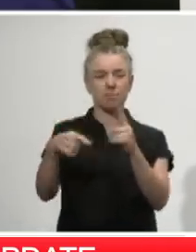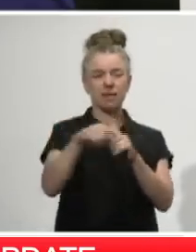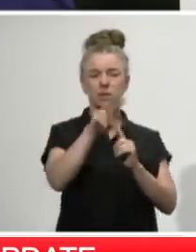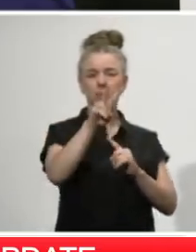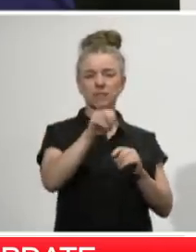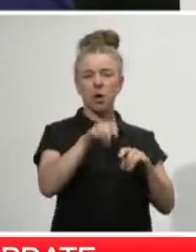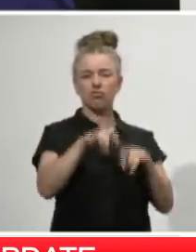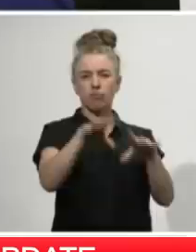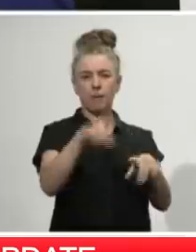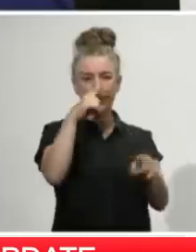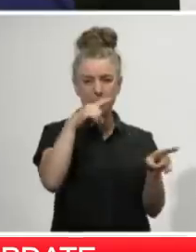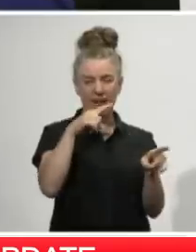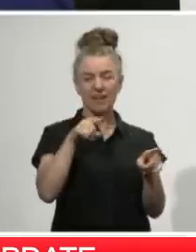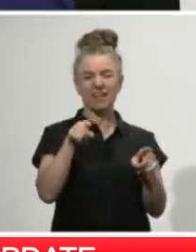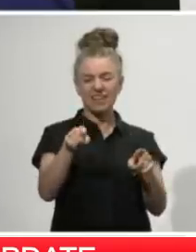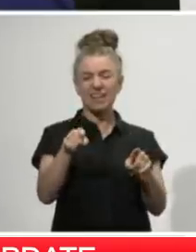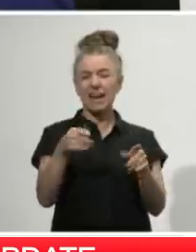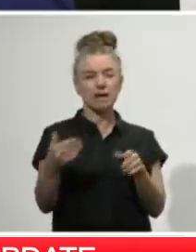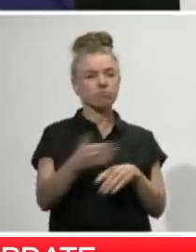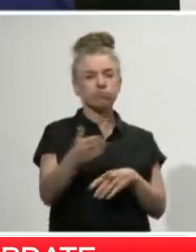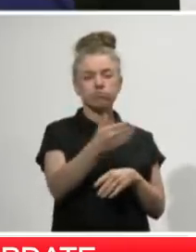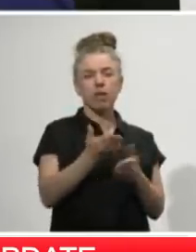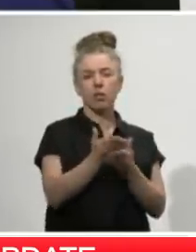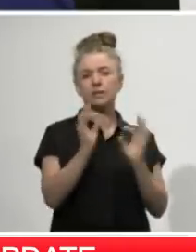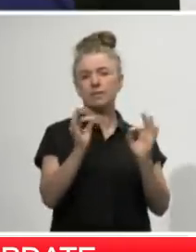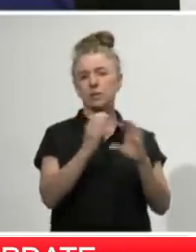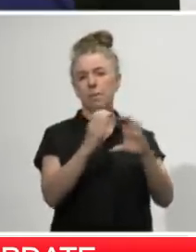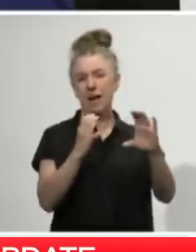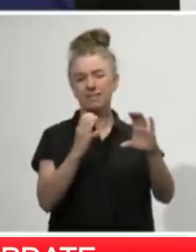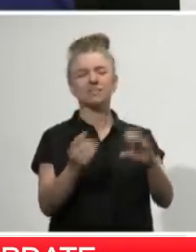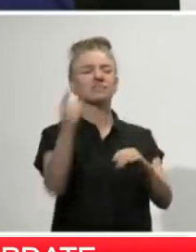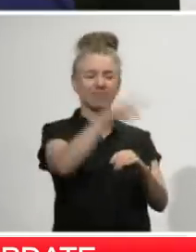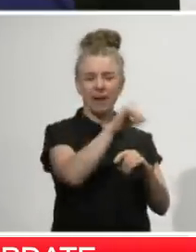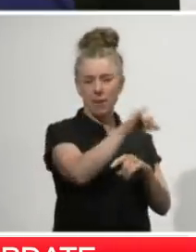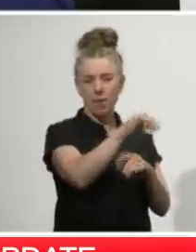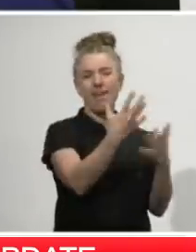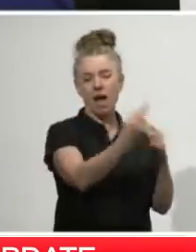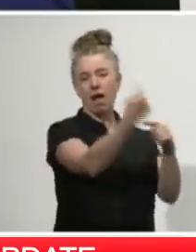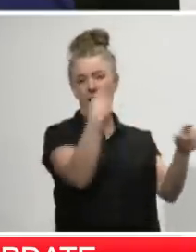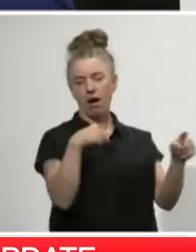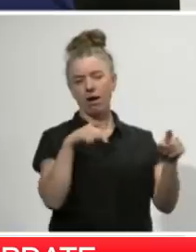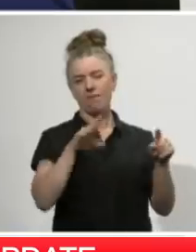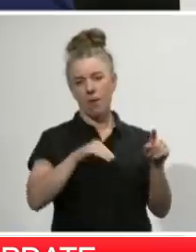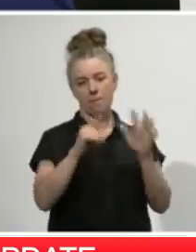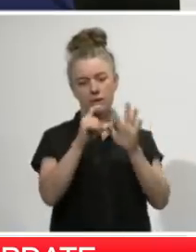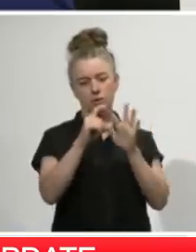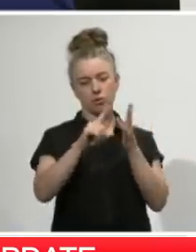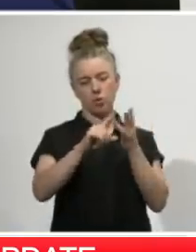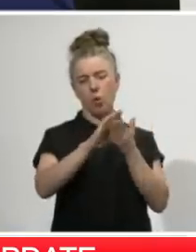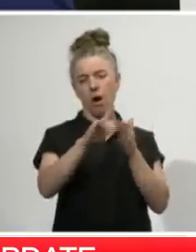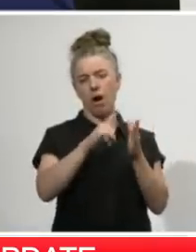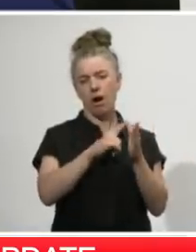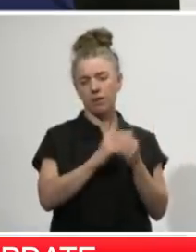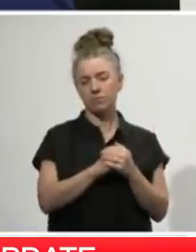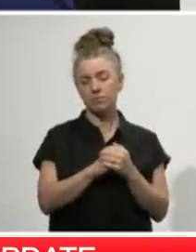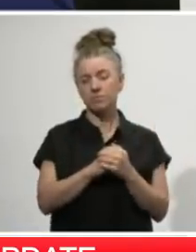the quarantine cordon on a chartered bus and have now boarded a flight bound for Auckland via Doha. Our diplomats in Vienna worked